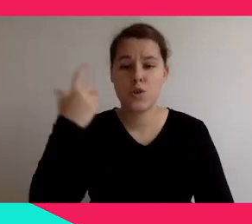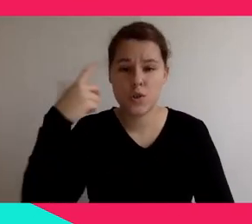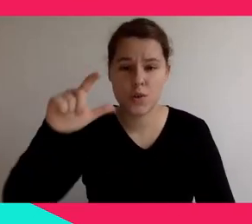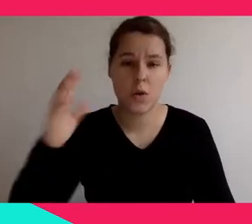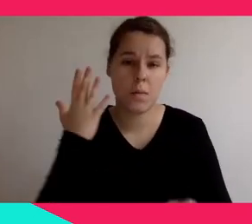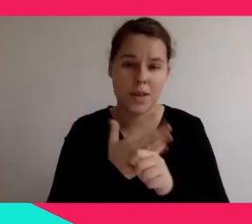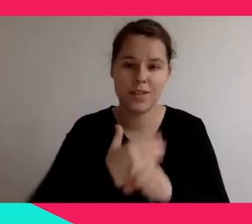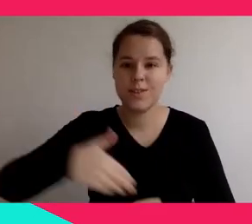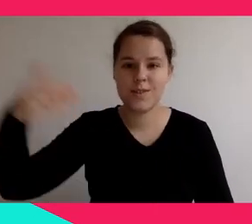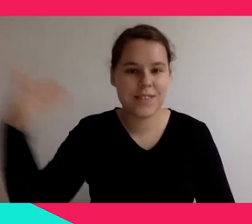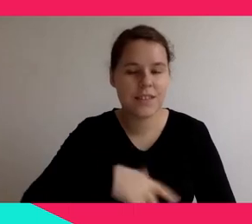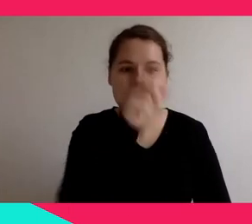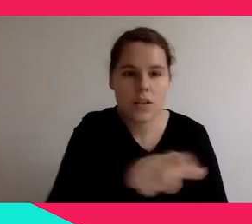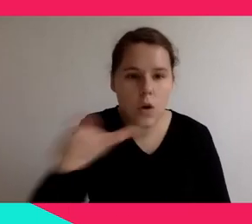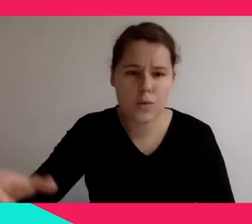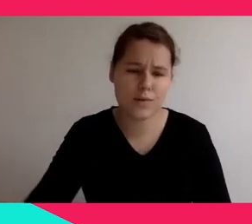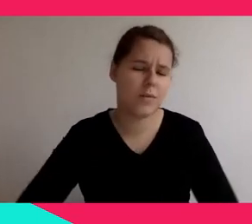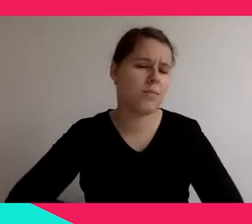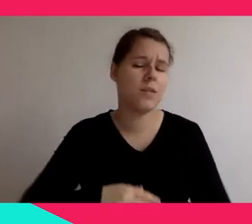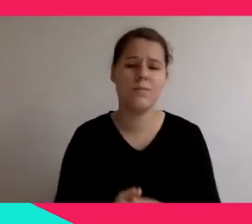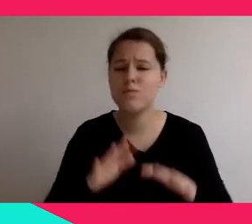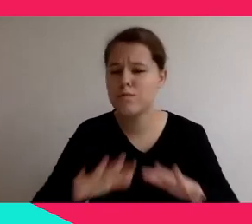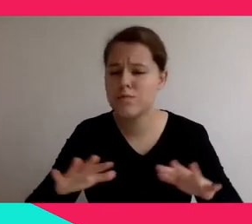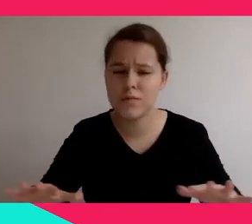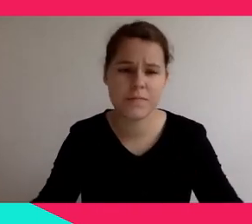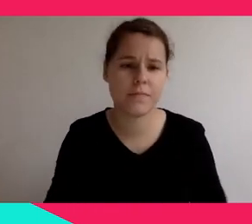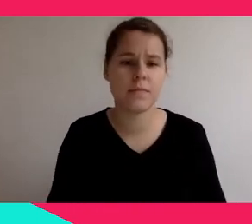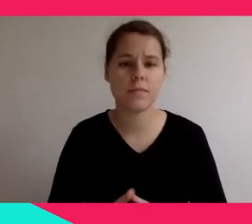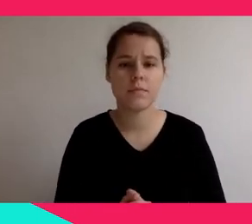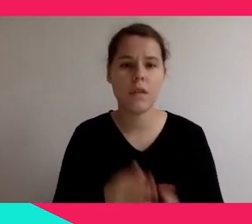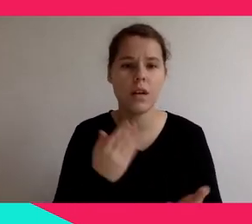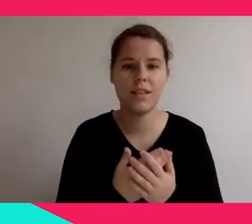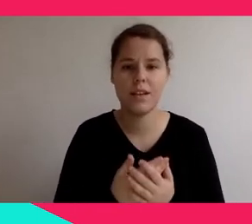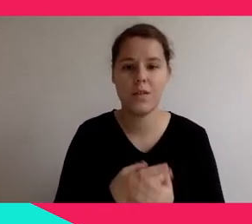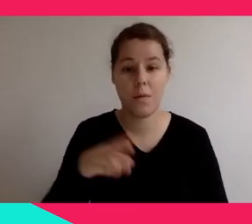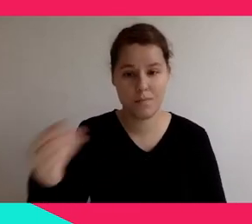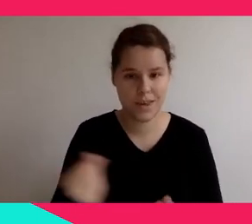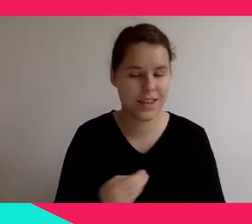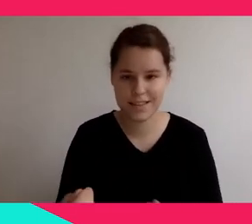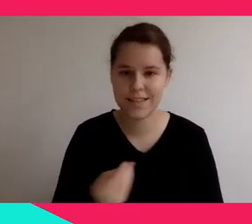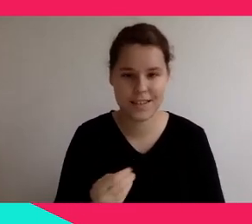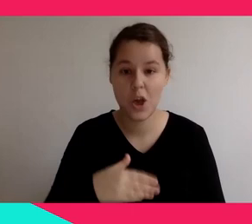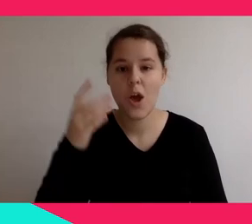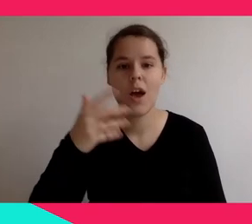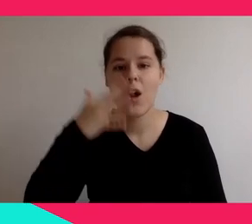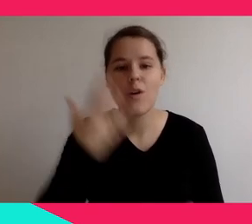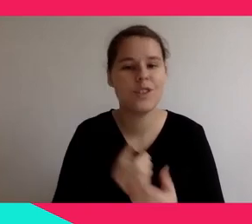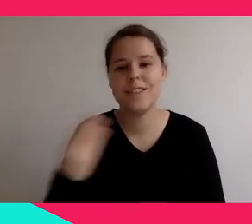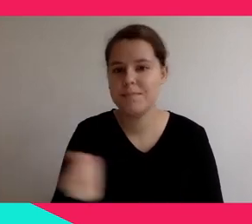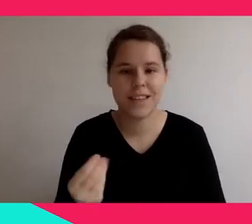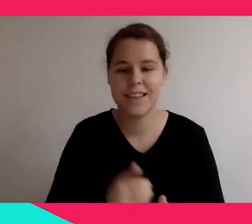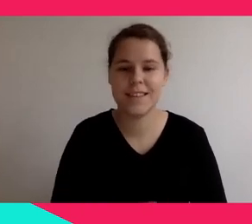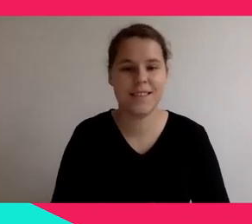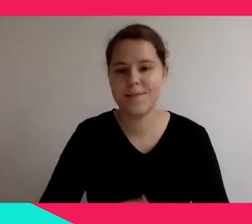maintain, and most importantly, it's easy to use for the public. There is no button, there is nothing.